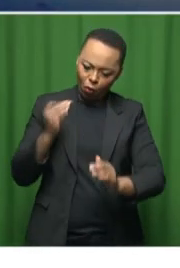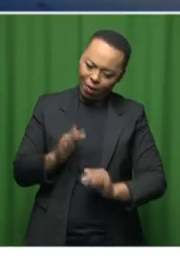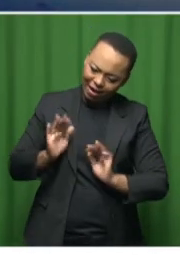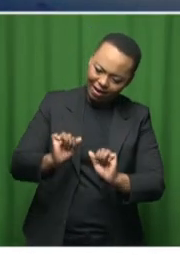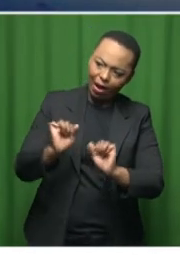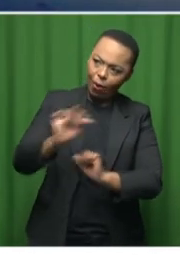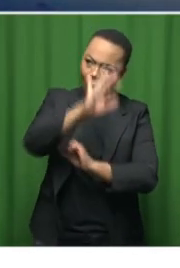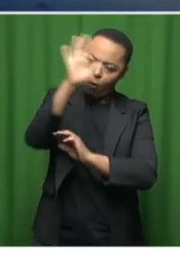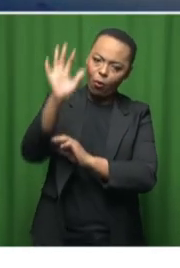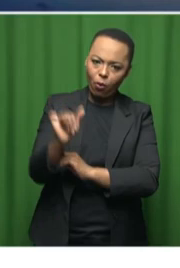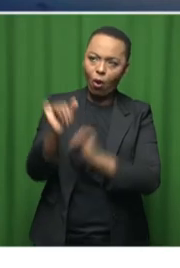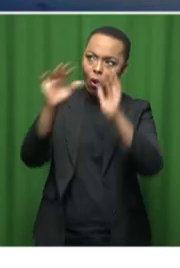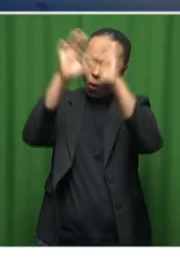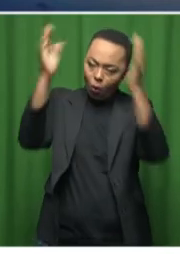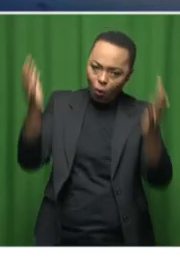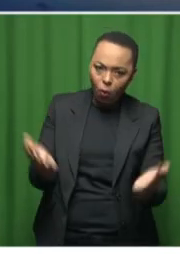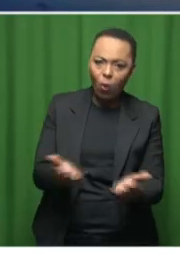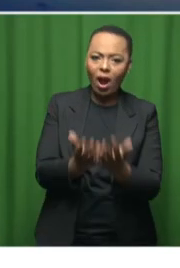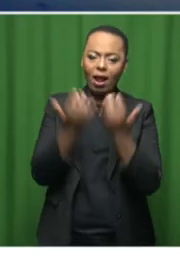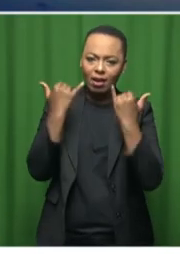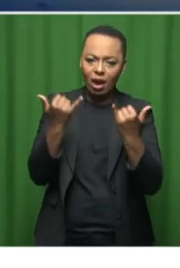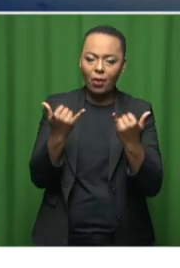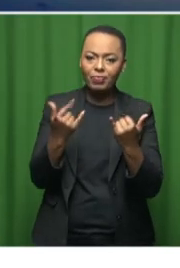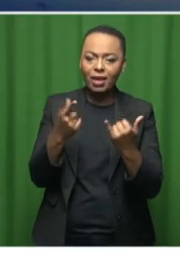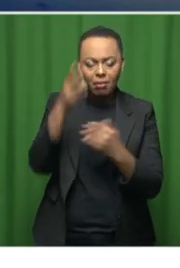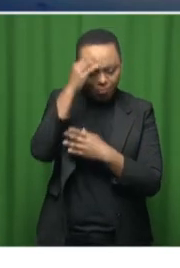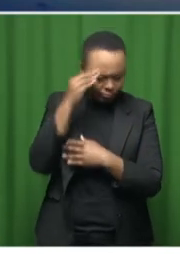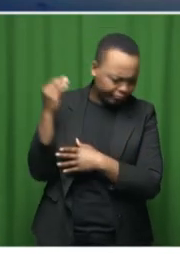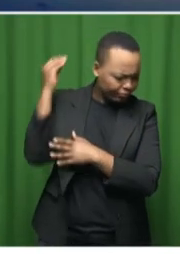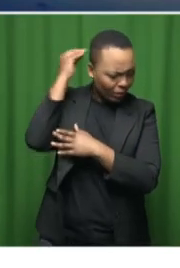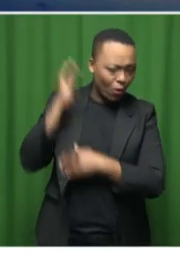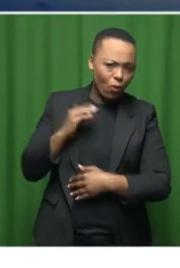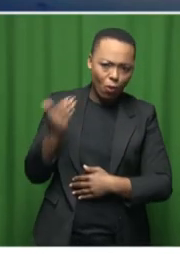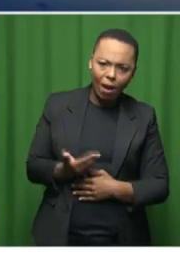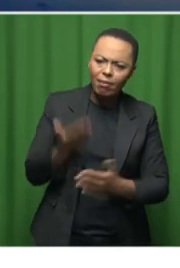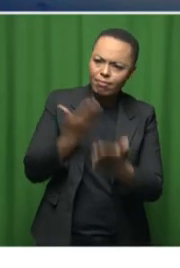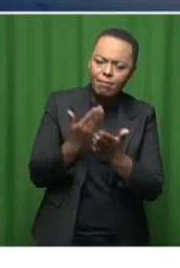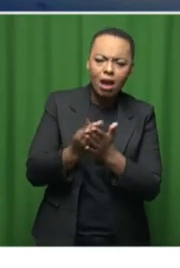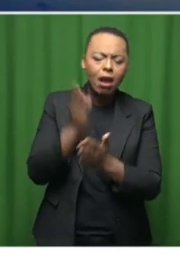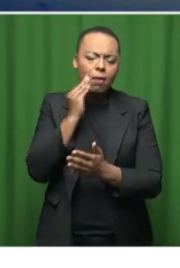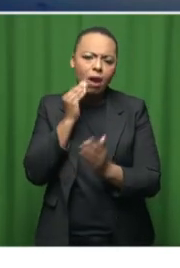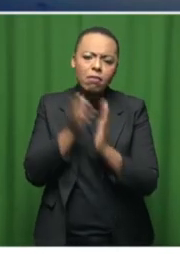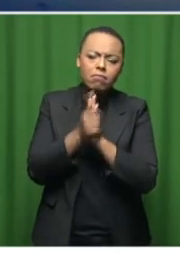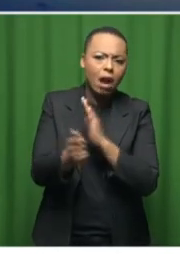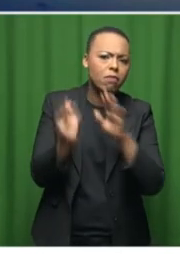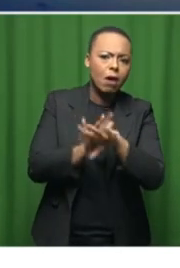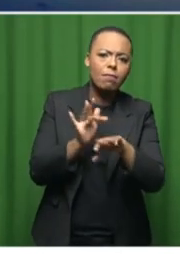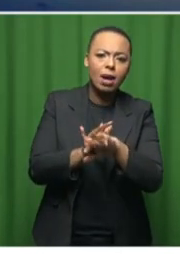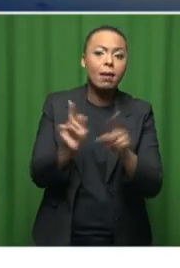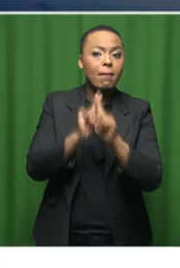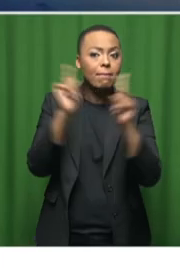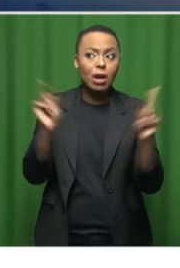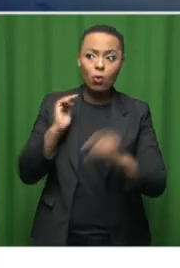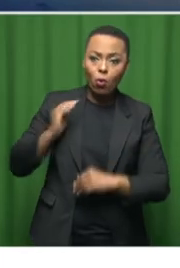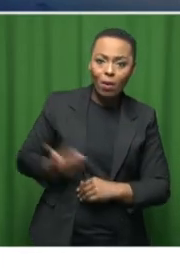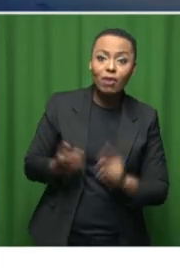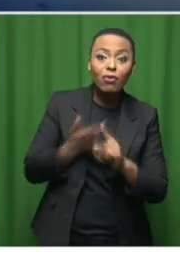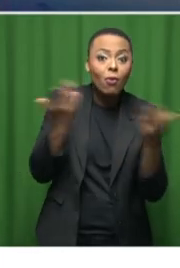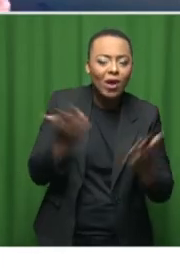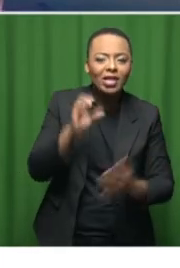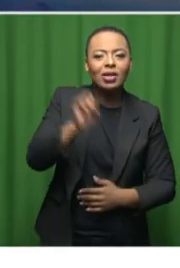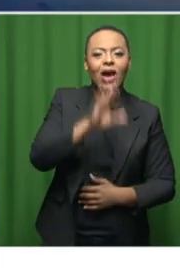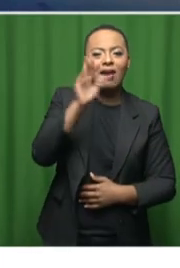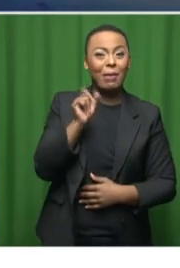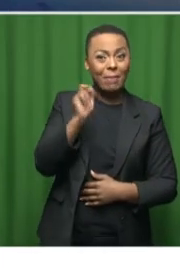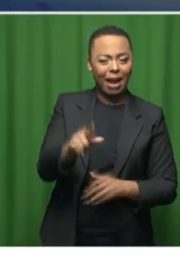is for once recognizing that women are capable, they are capacitated, they can do these things. But that woman was from South Africa,